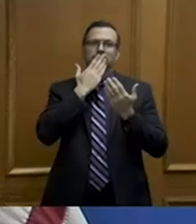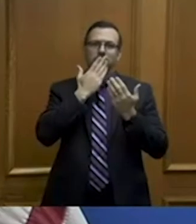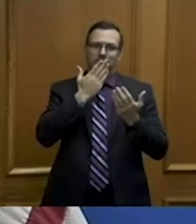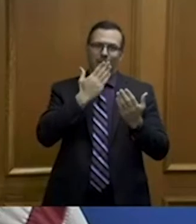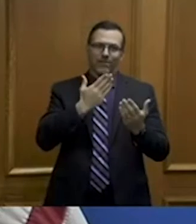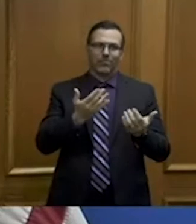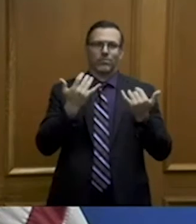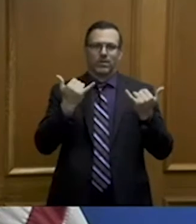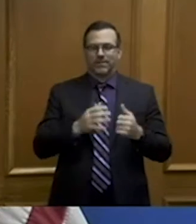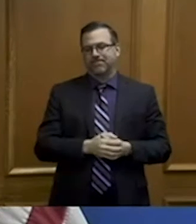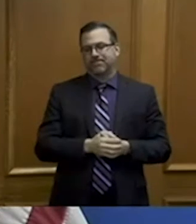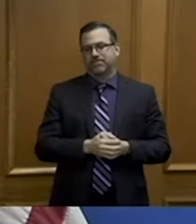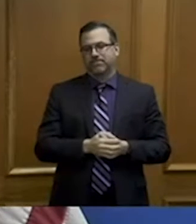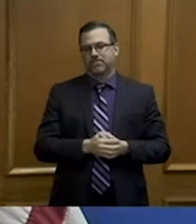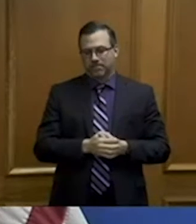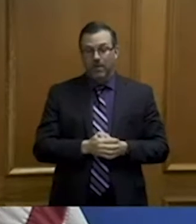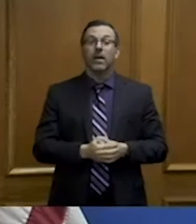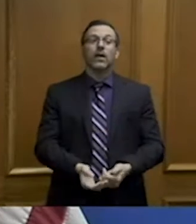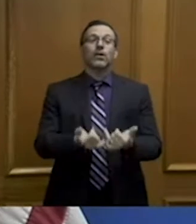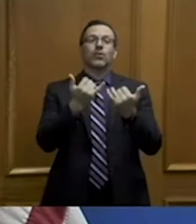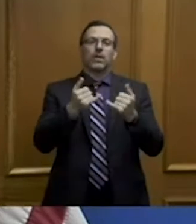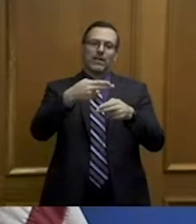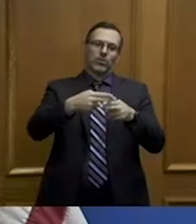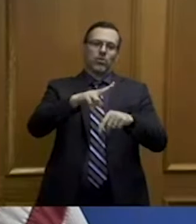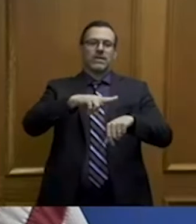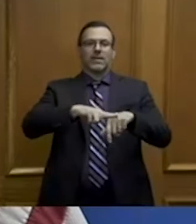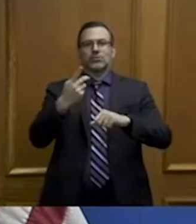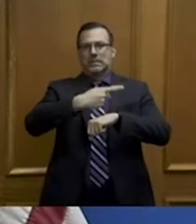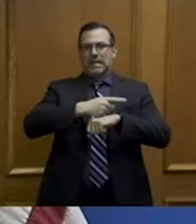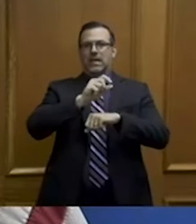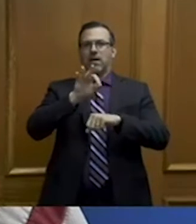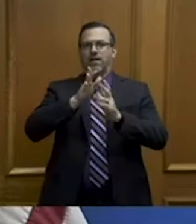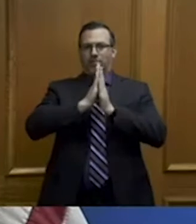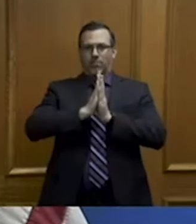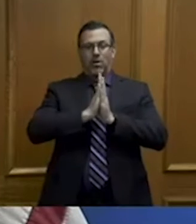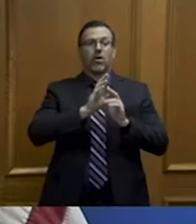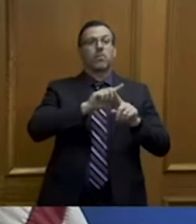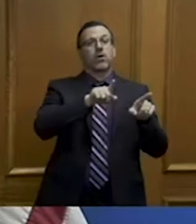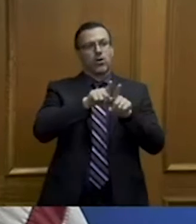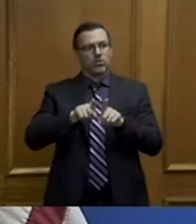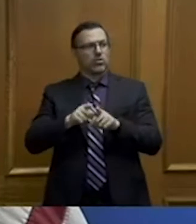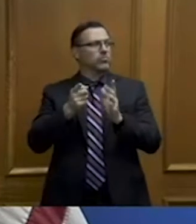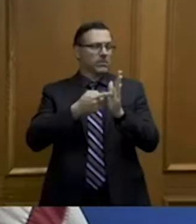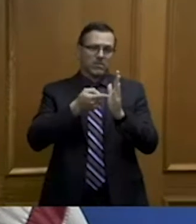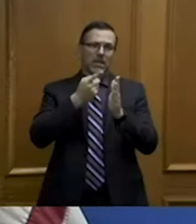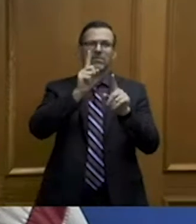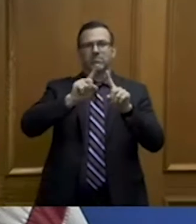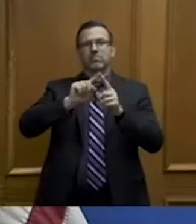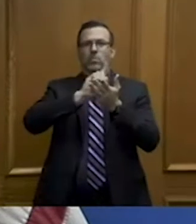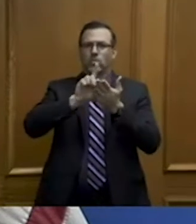In addition to National Day of Prayer, oftentimes in this country there are weeks that recognize